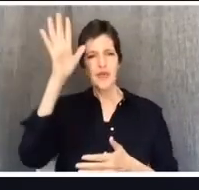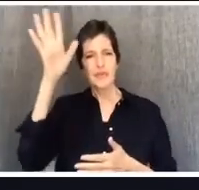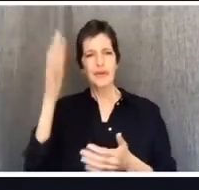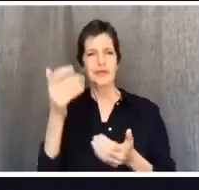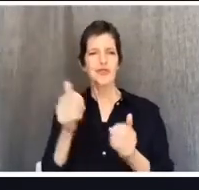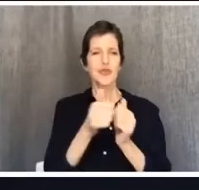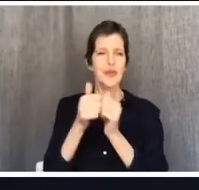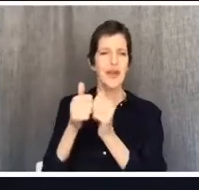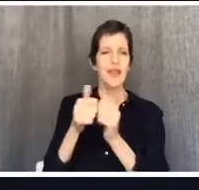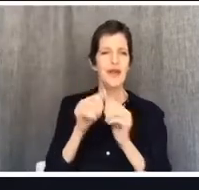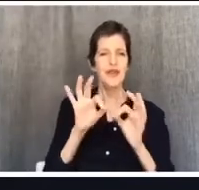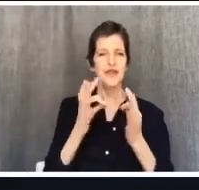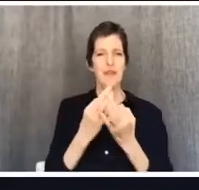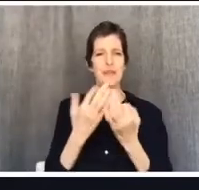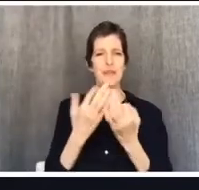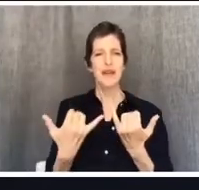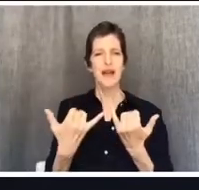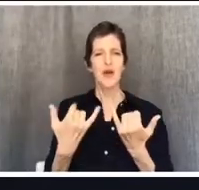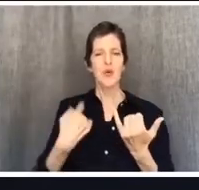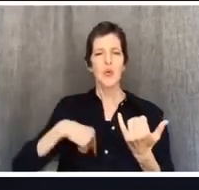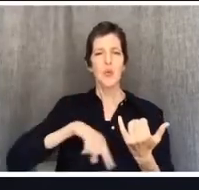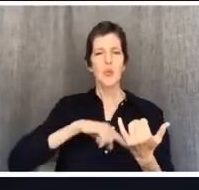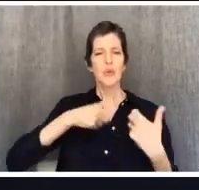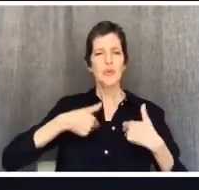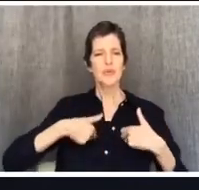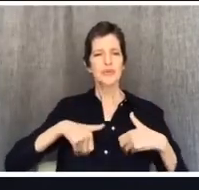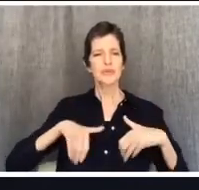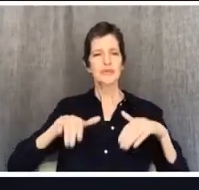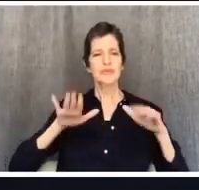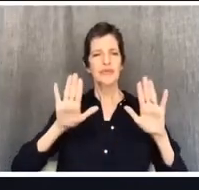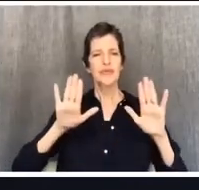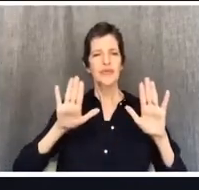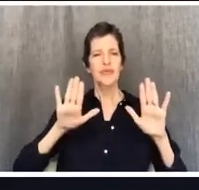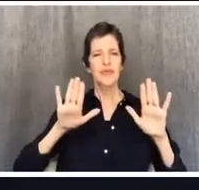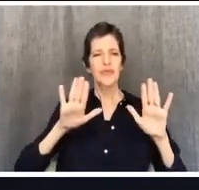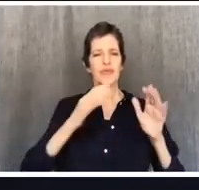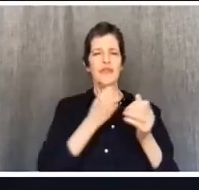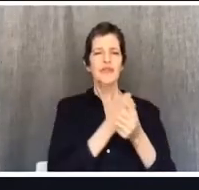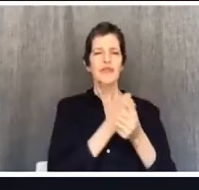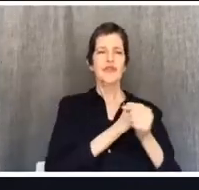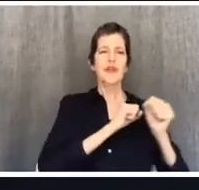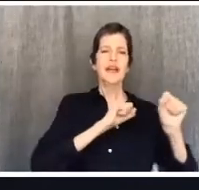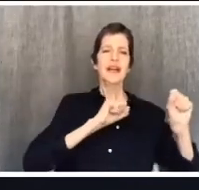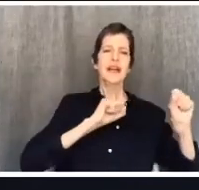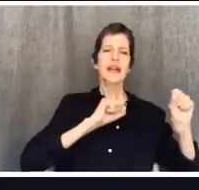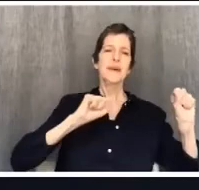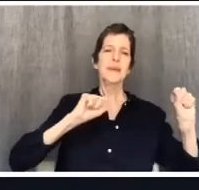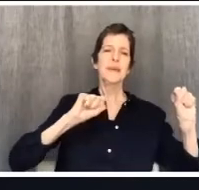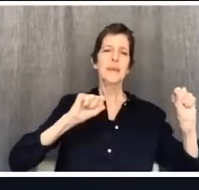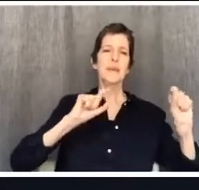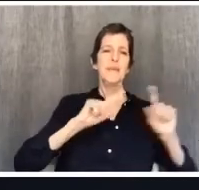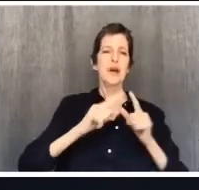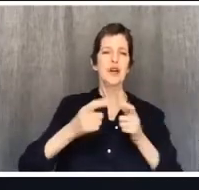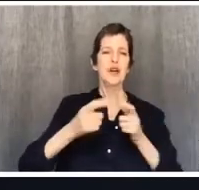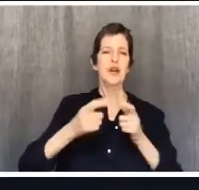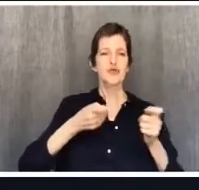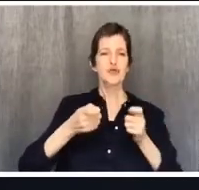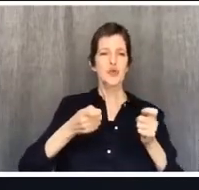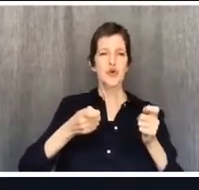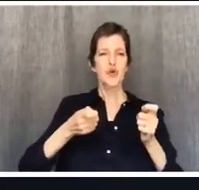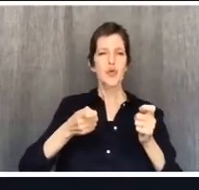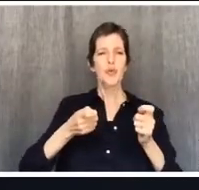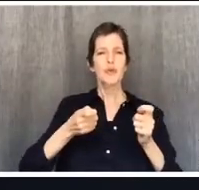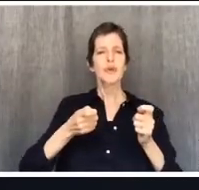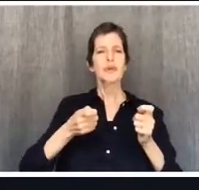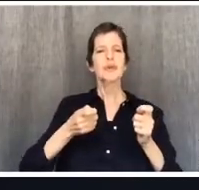would live lives of self-sacrifice, liberty constrained by love, dying so that others might live. But also, Father, I pray corporately as